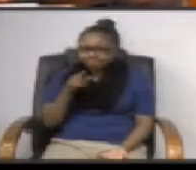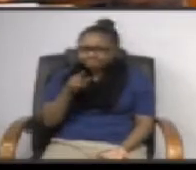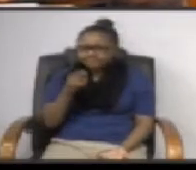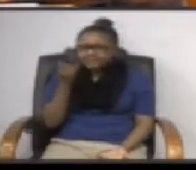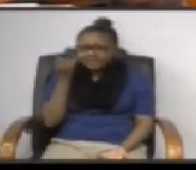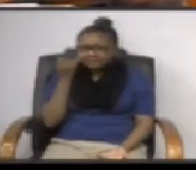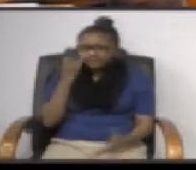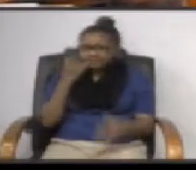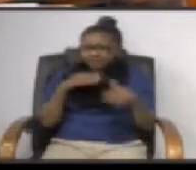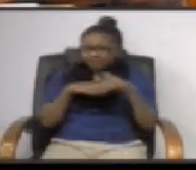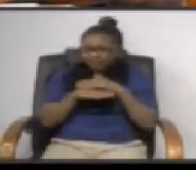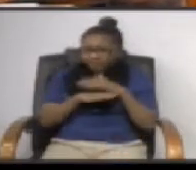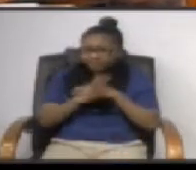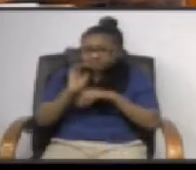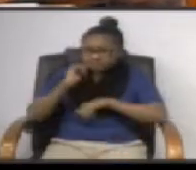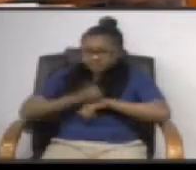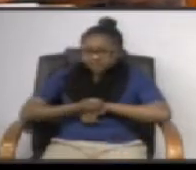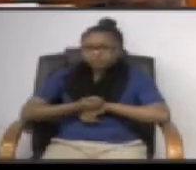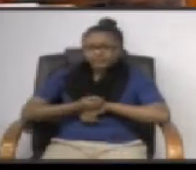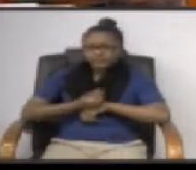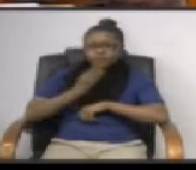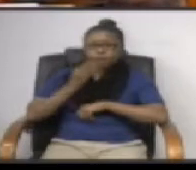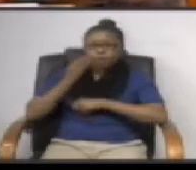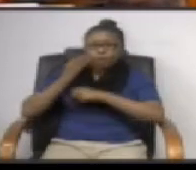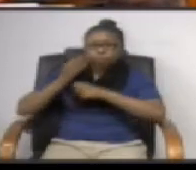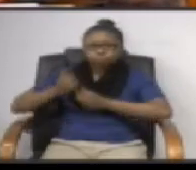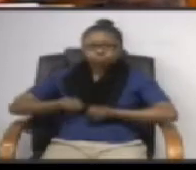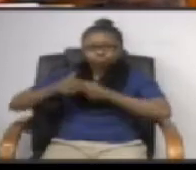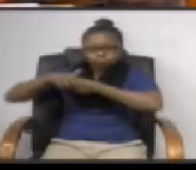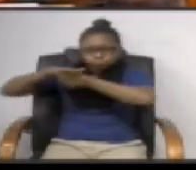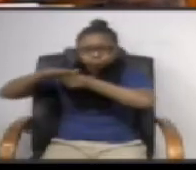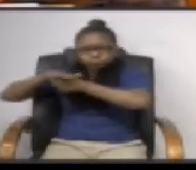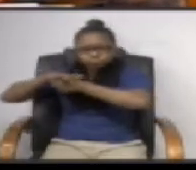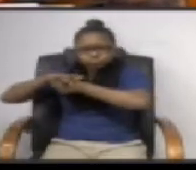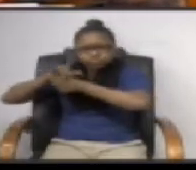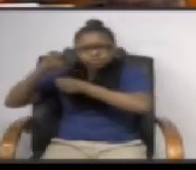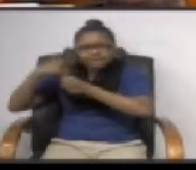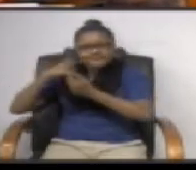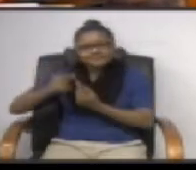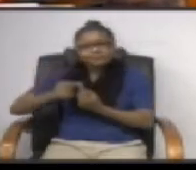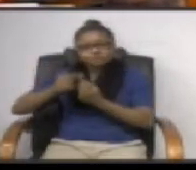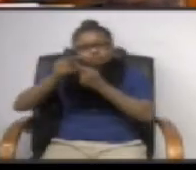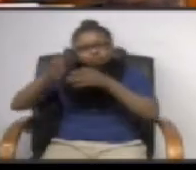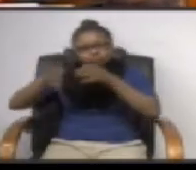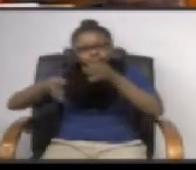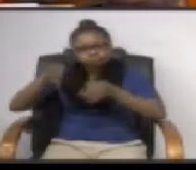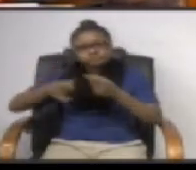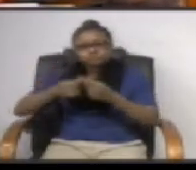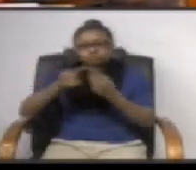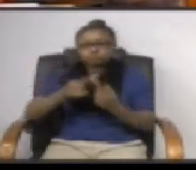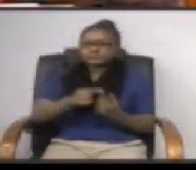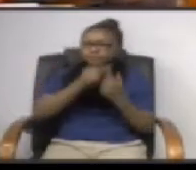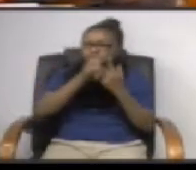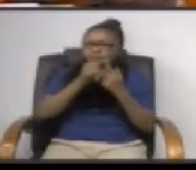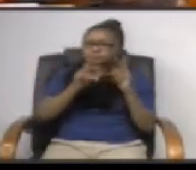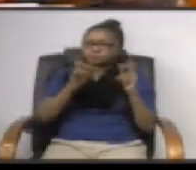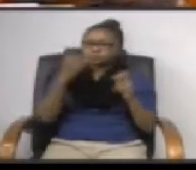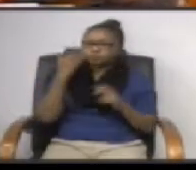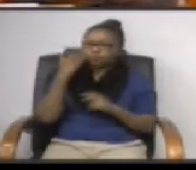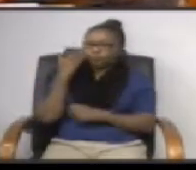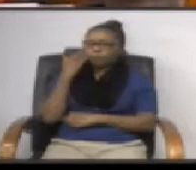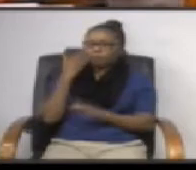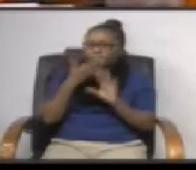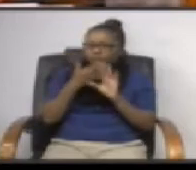you if you're going to come in and put something in a residential area that should be a special special exception and people should be